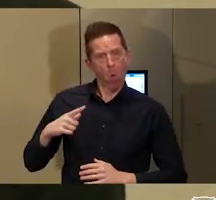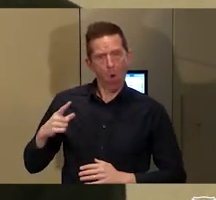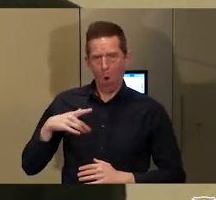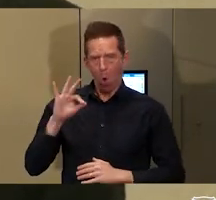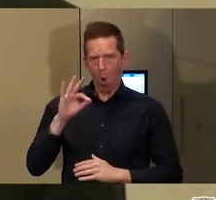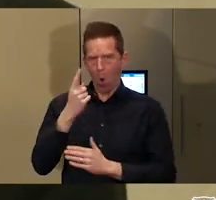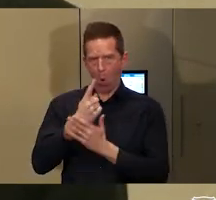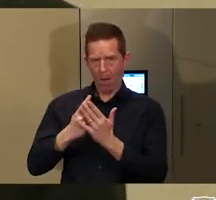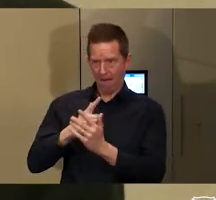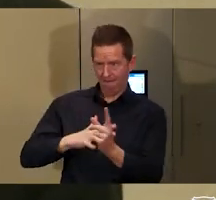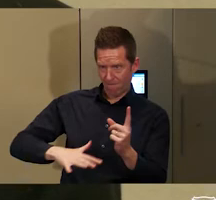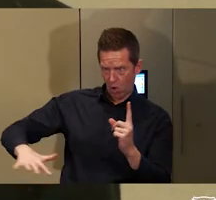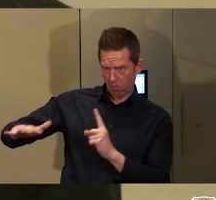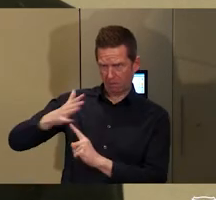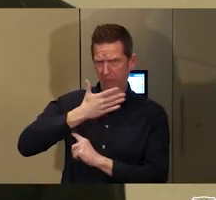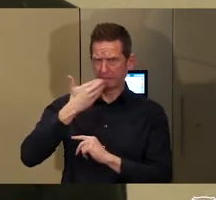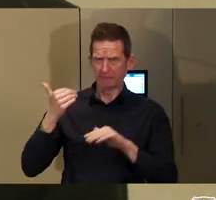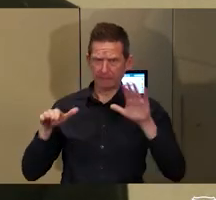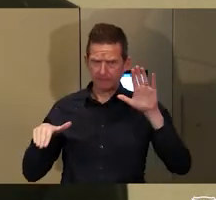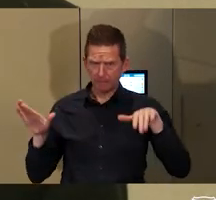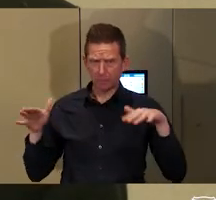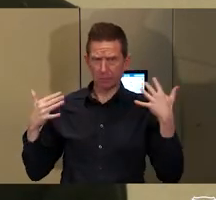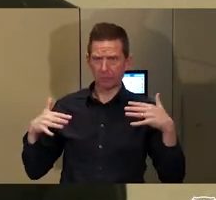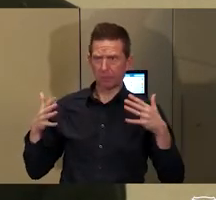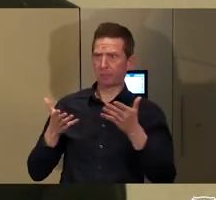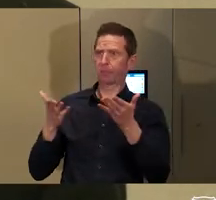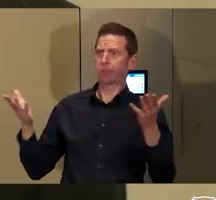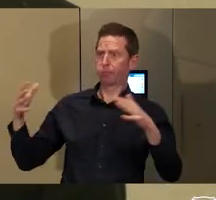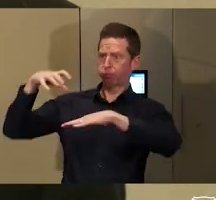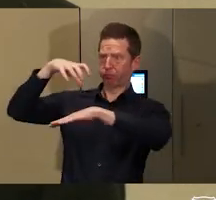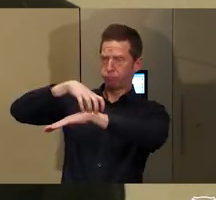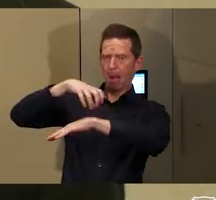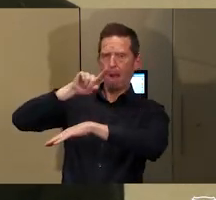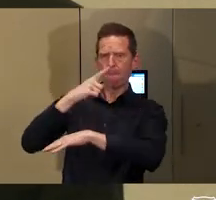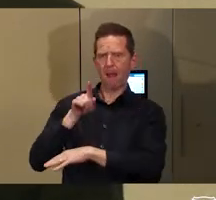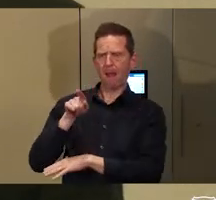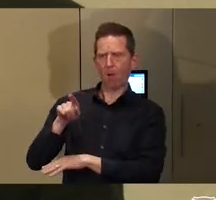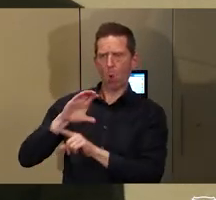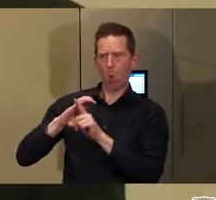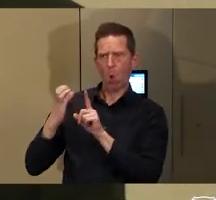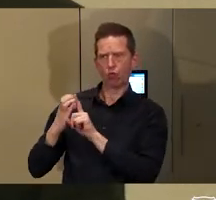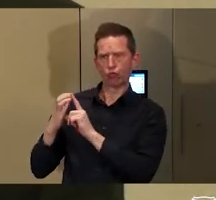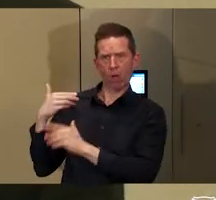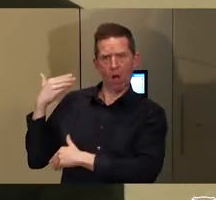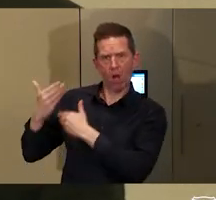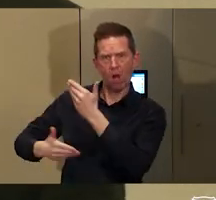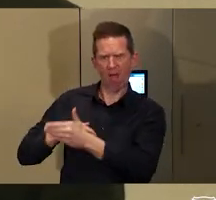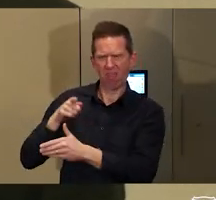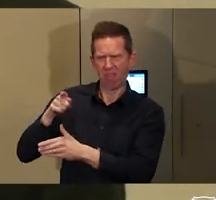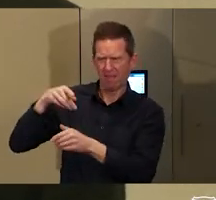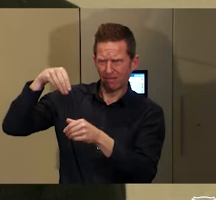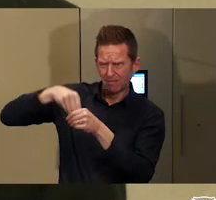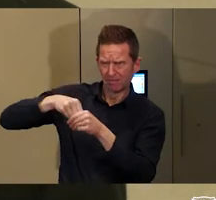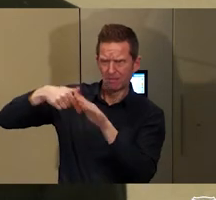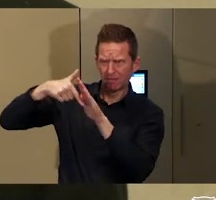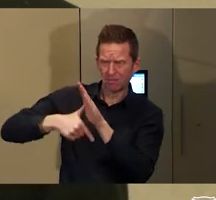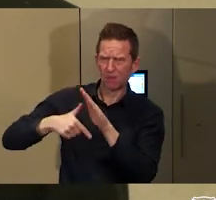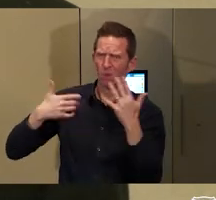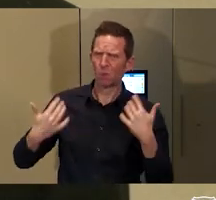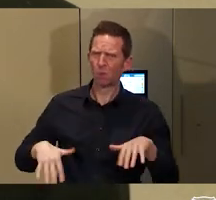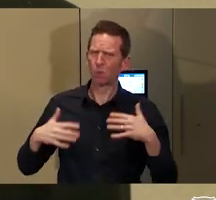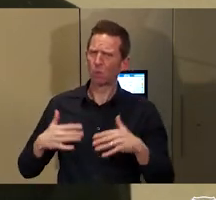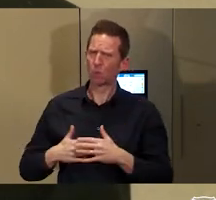environment, but it's also in terms of its cultural heritage. So, if language and